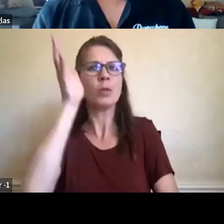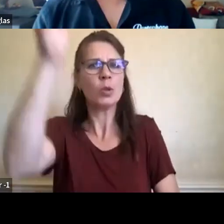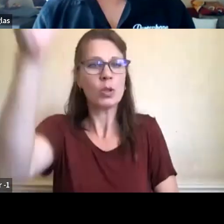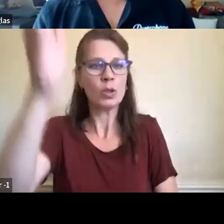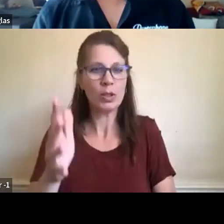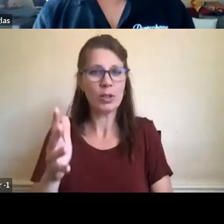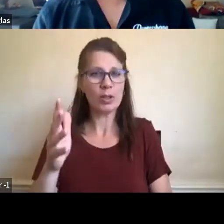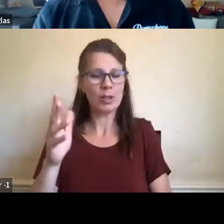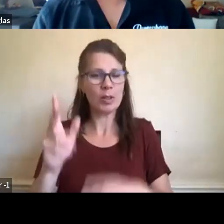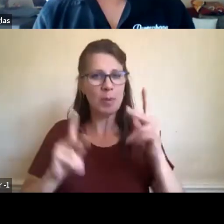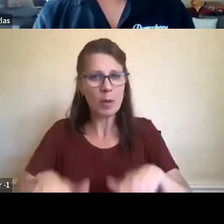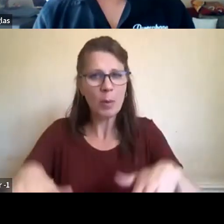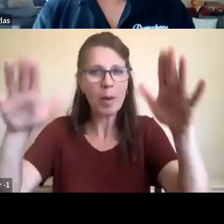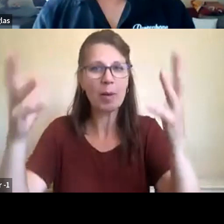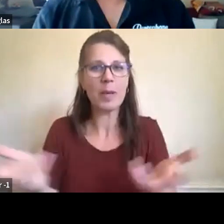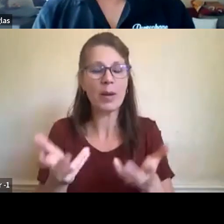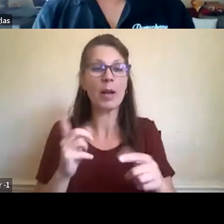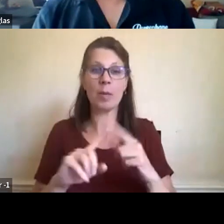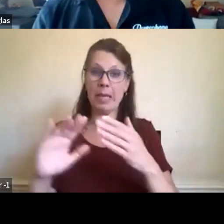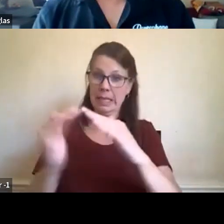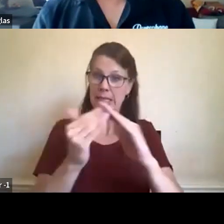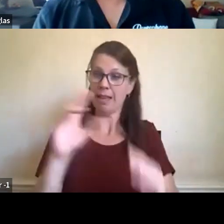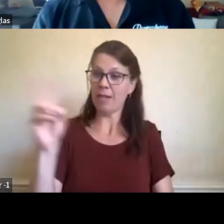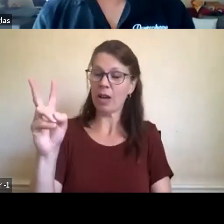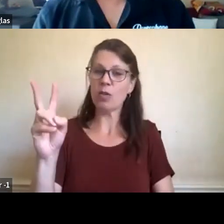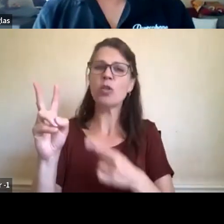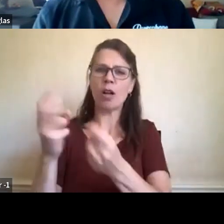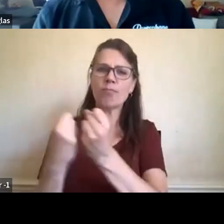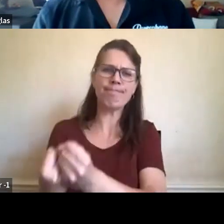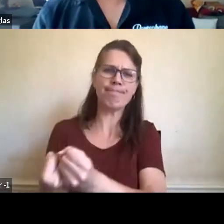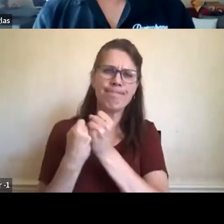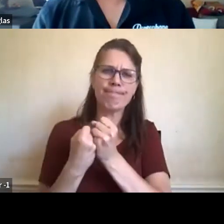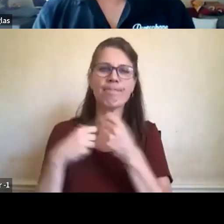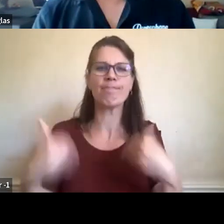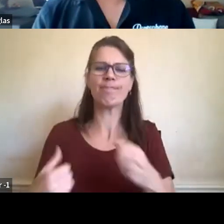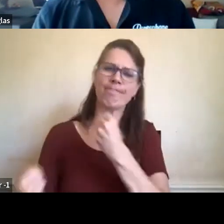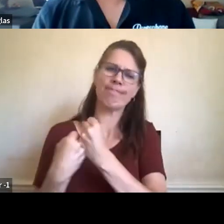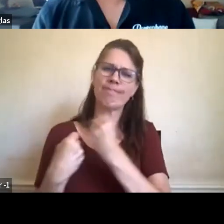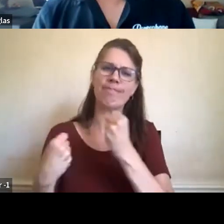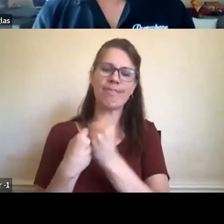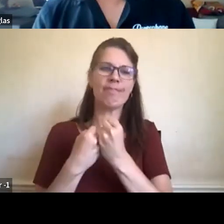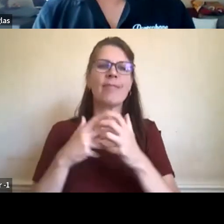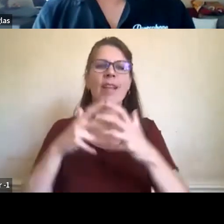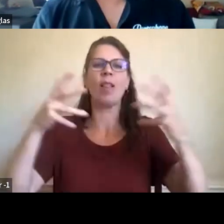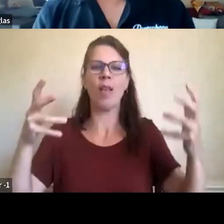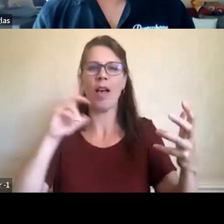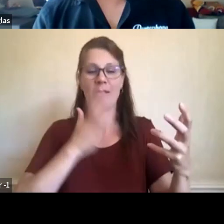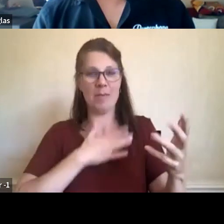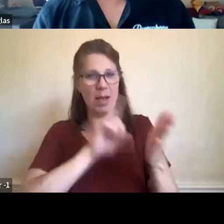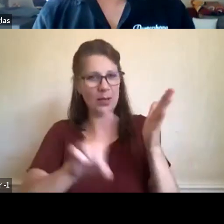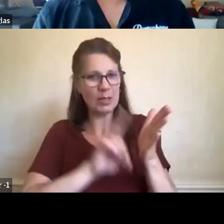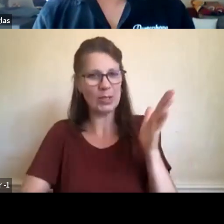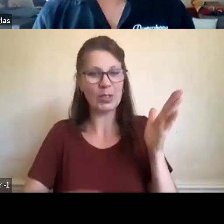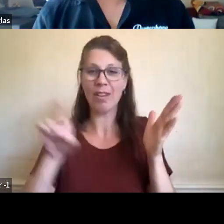was a very, very huge supporter of my research this time last year and have been unrelentingly positive